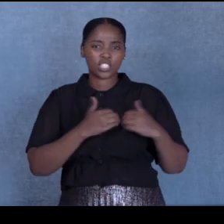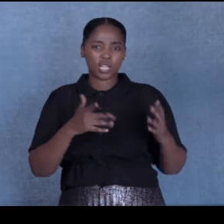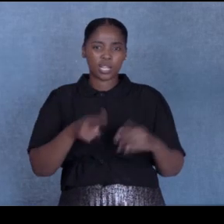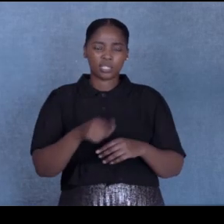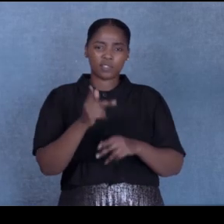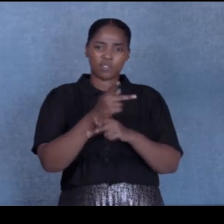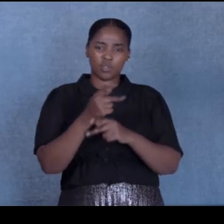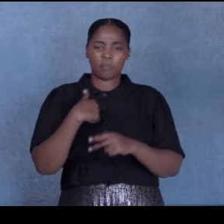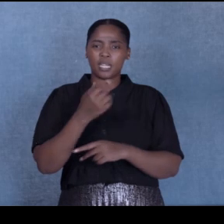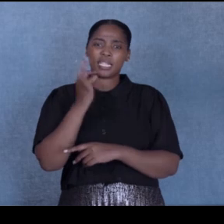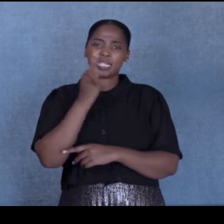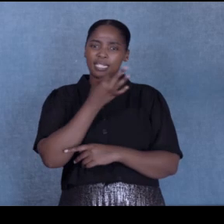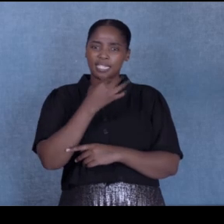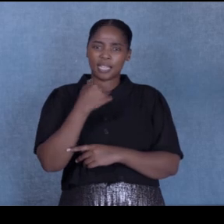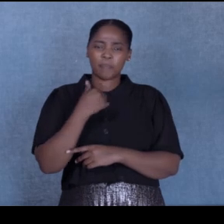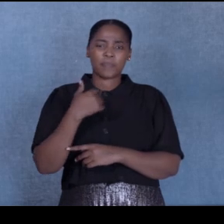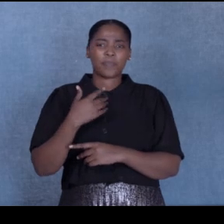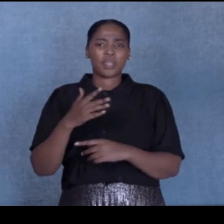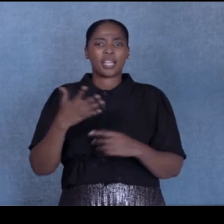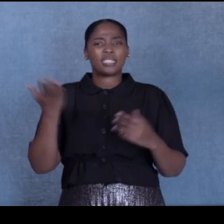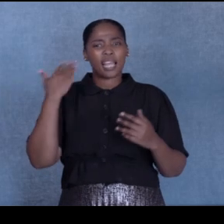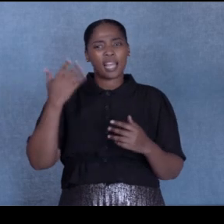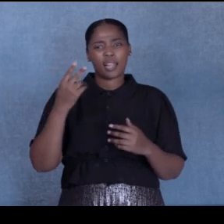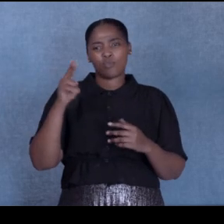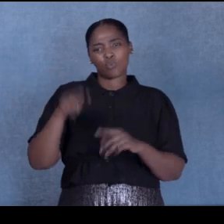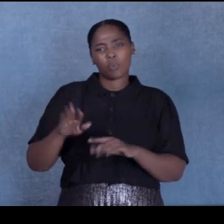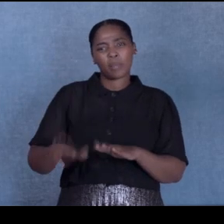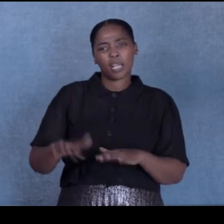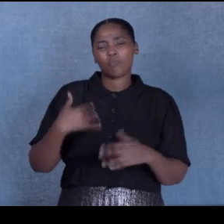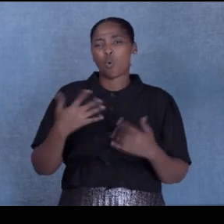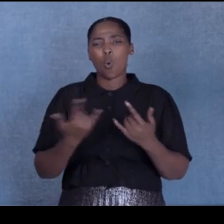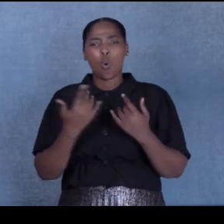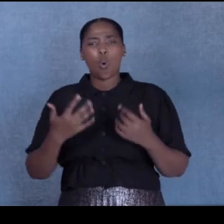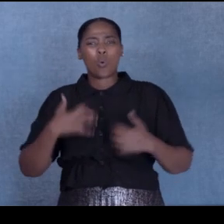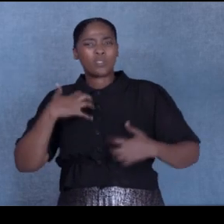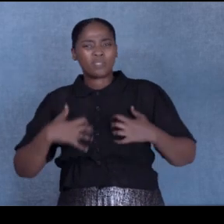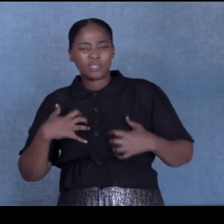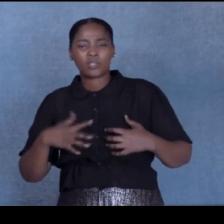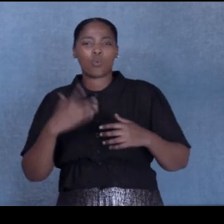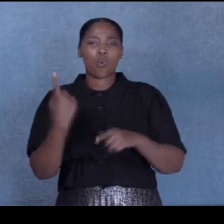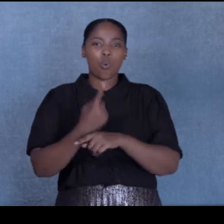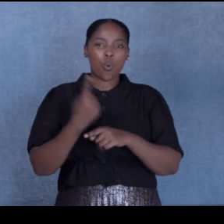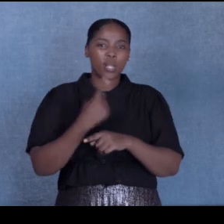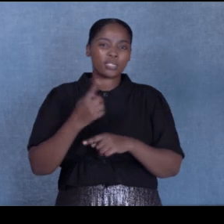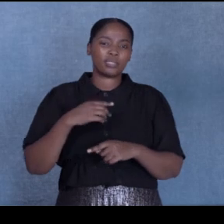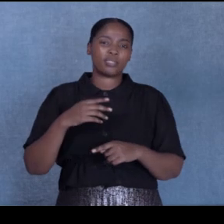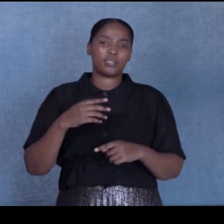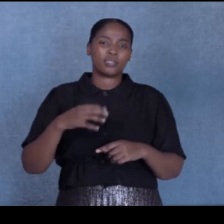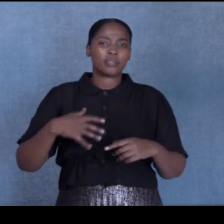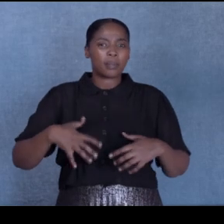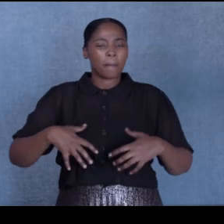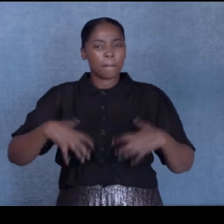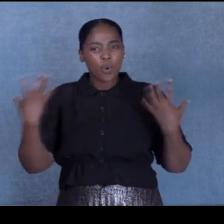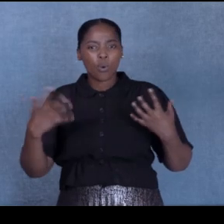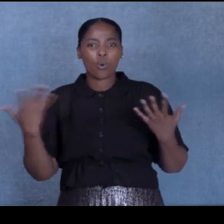that I was in a very down valley. I was very upset. was very sad. That's the whole thing. You should accept your